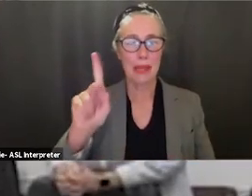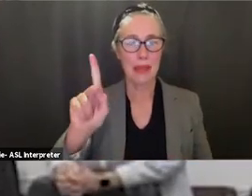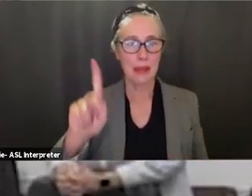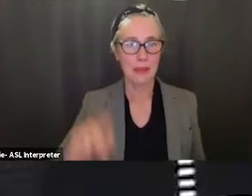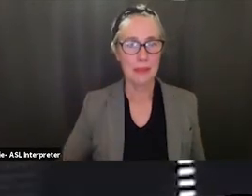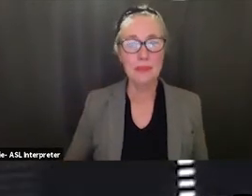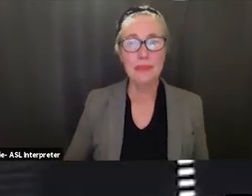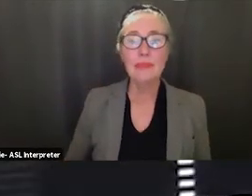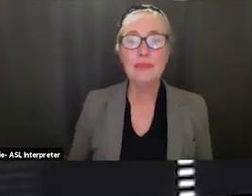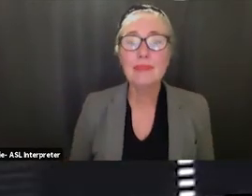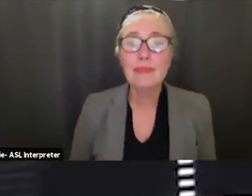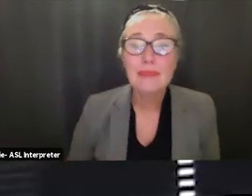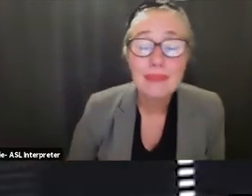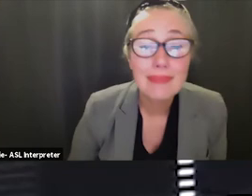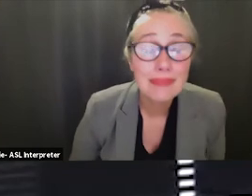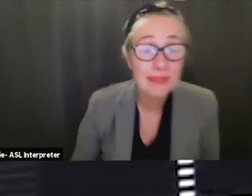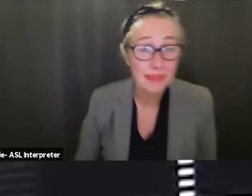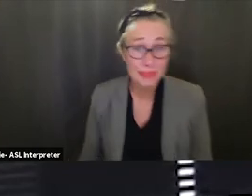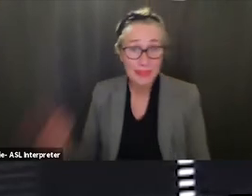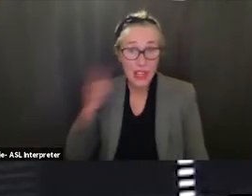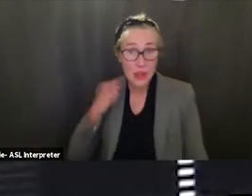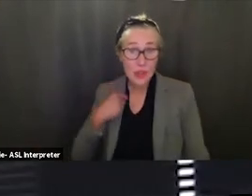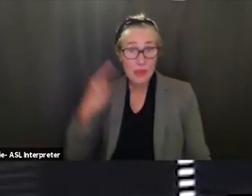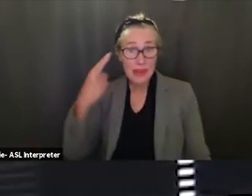i think i'm on can everyone hear me